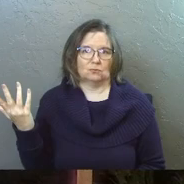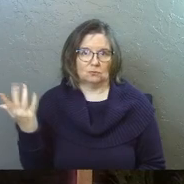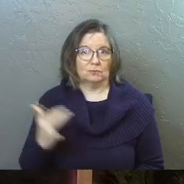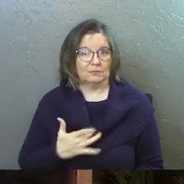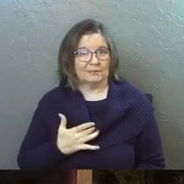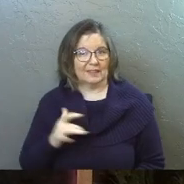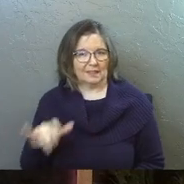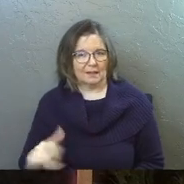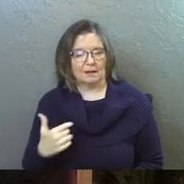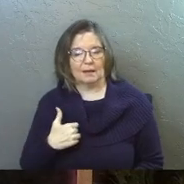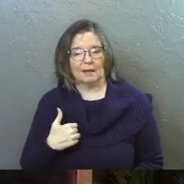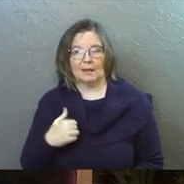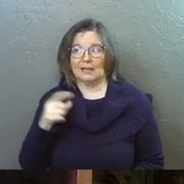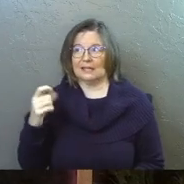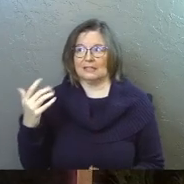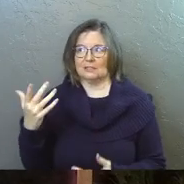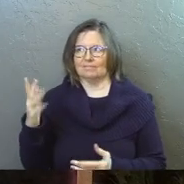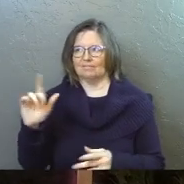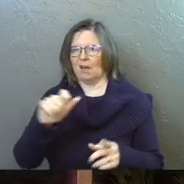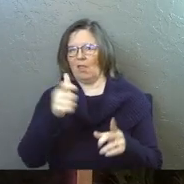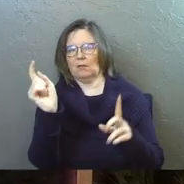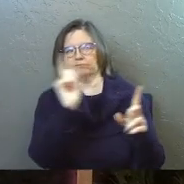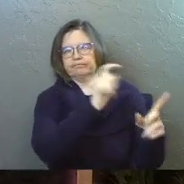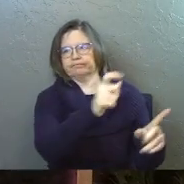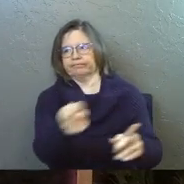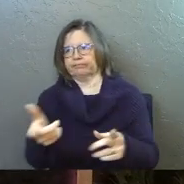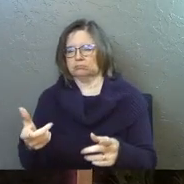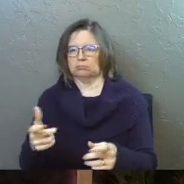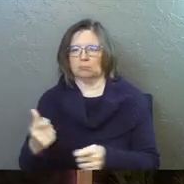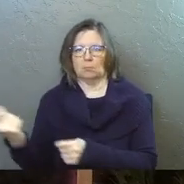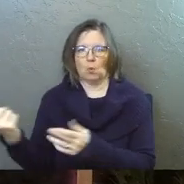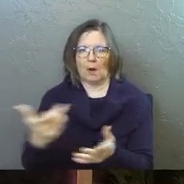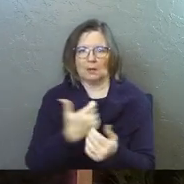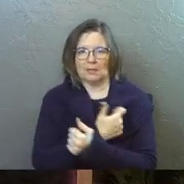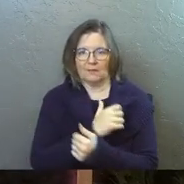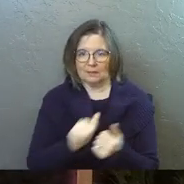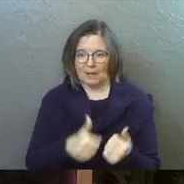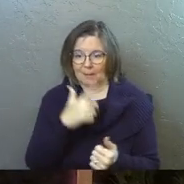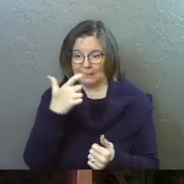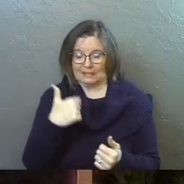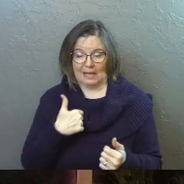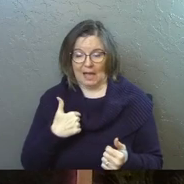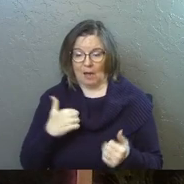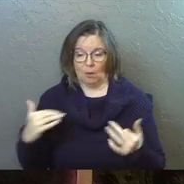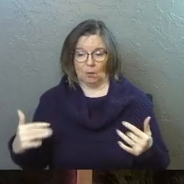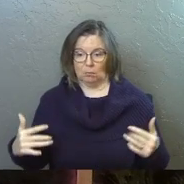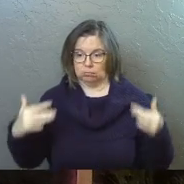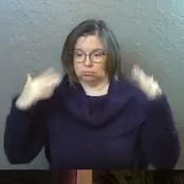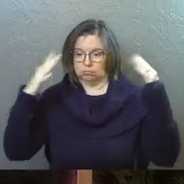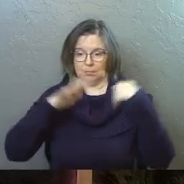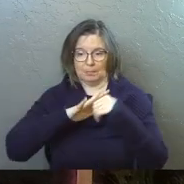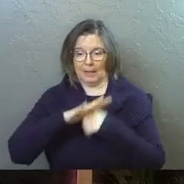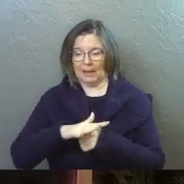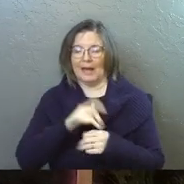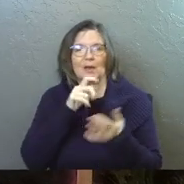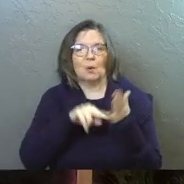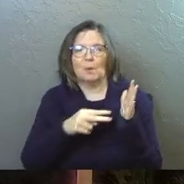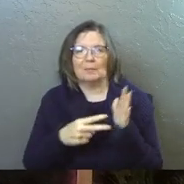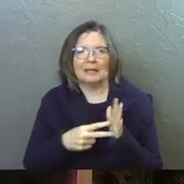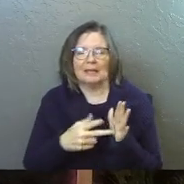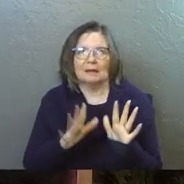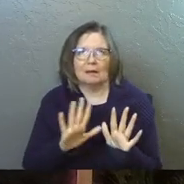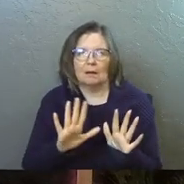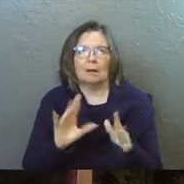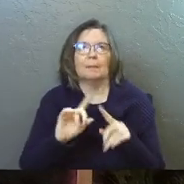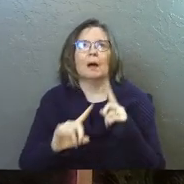Um, and he just needs to move on to somebody else, pour out his love on somebody else. Cause I've had plenty and I don't mean any